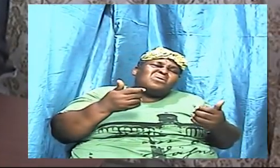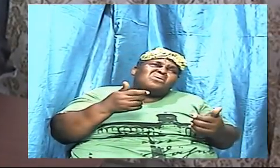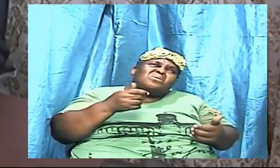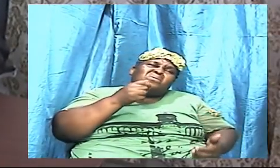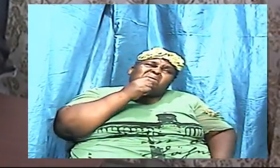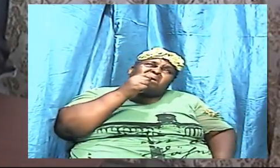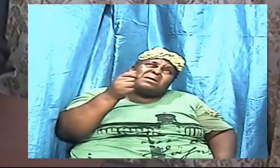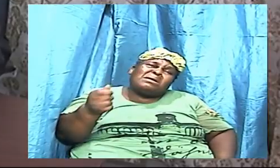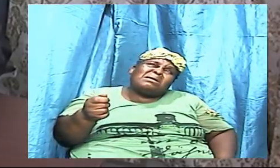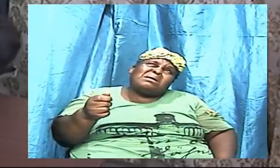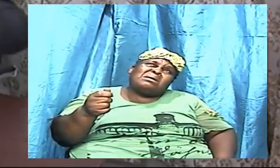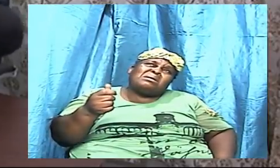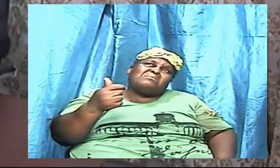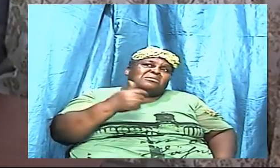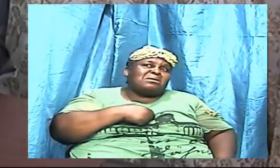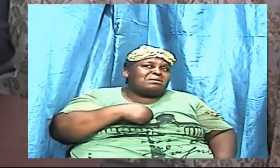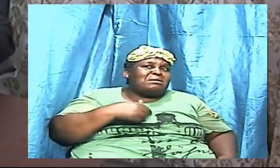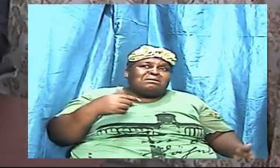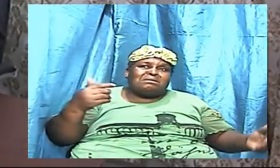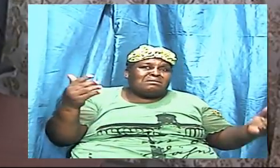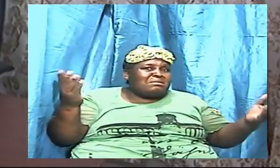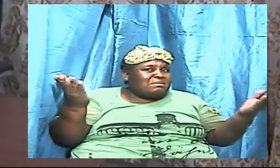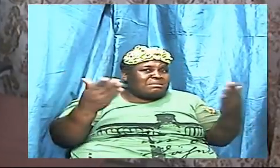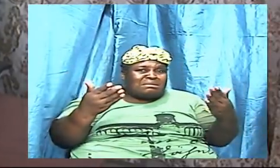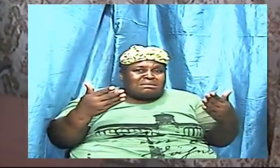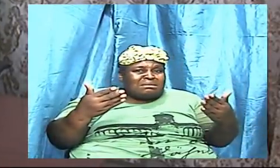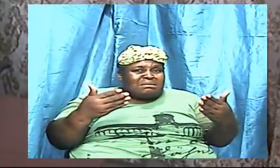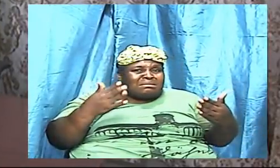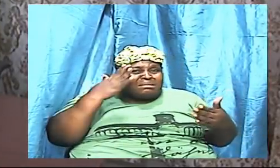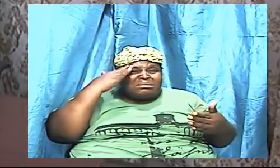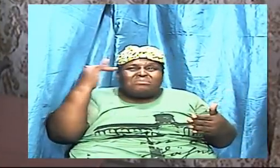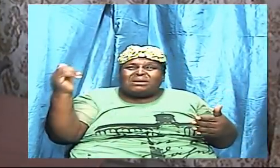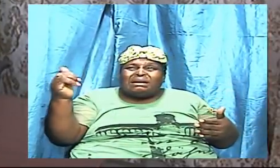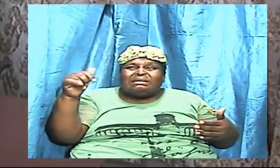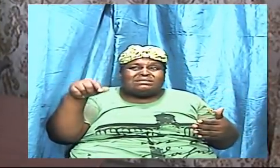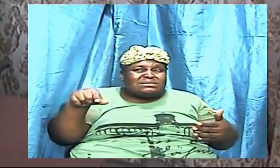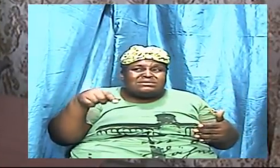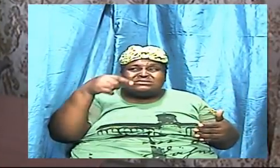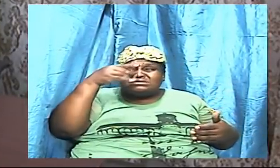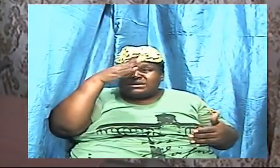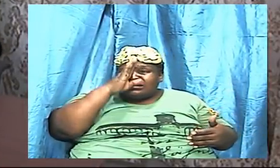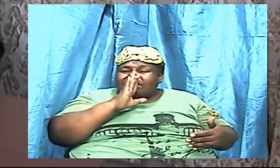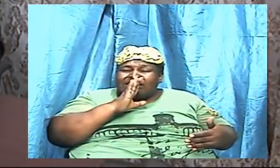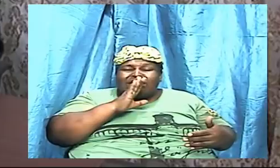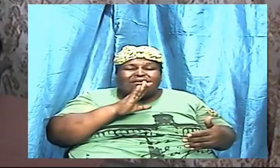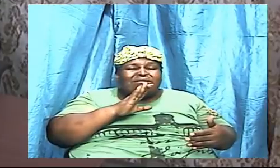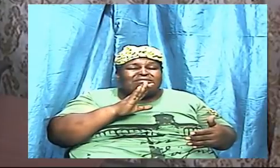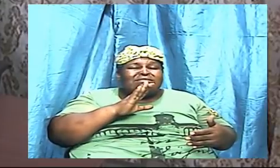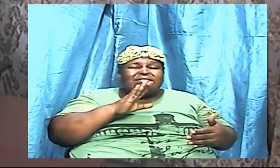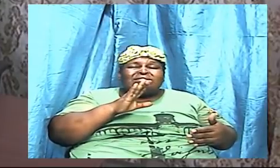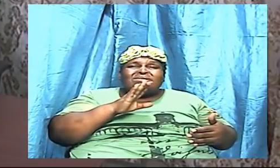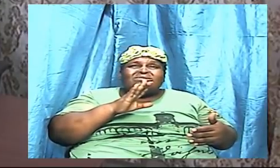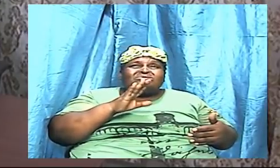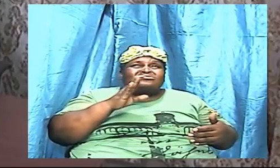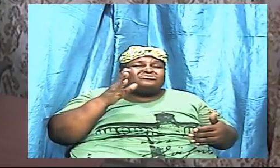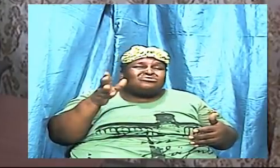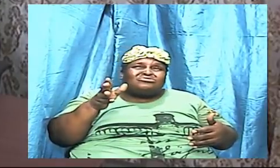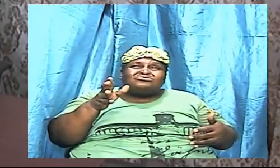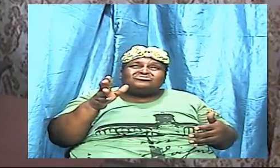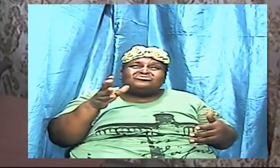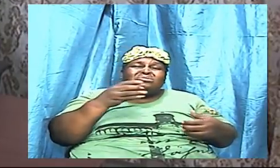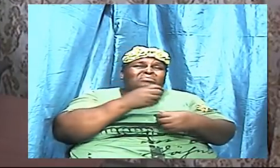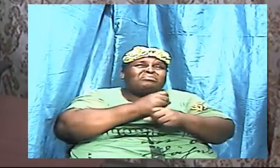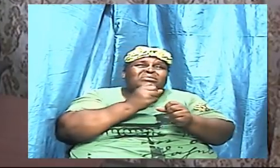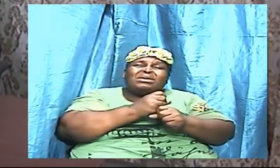here by this God supposed to have allowed me to be going through ceiling on